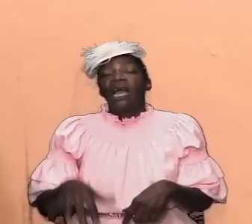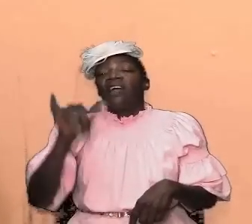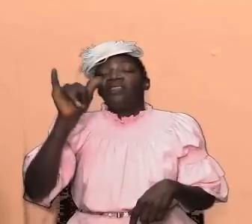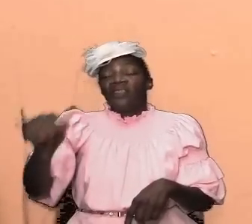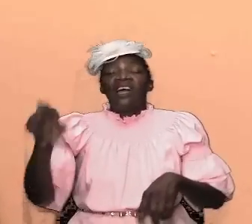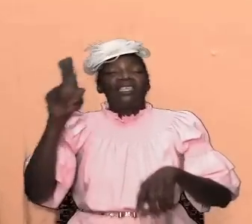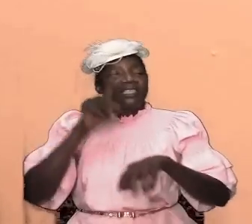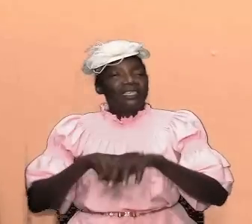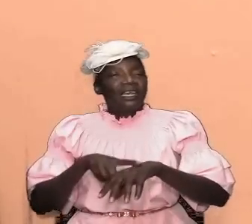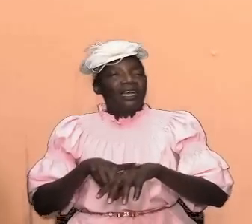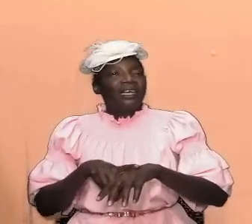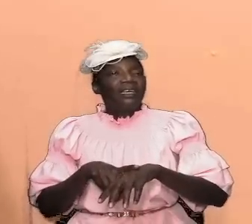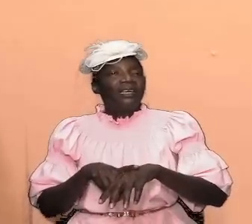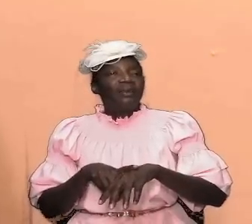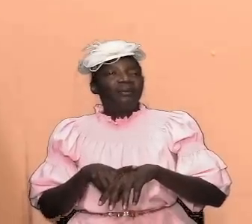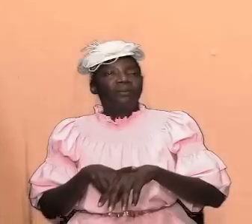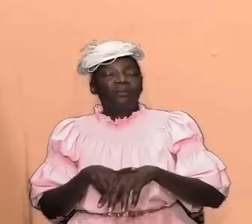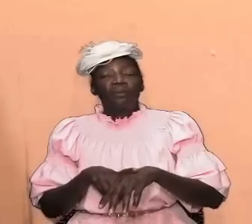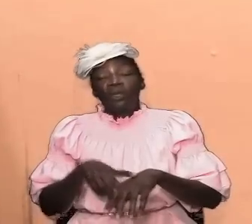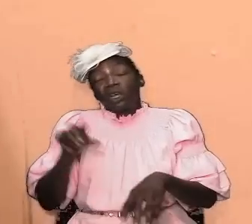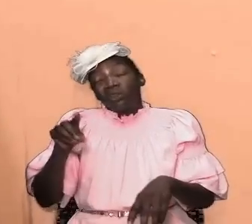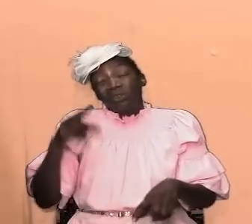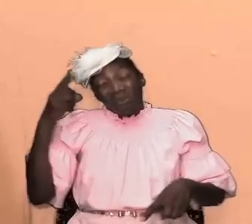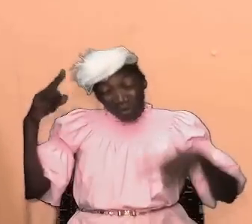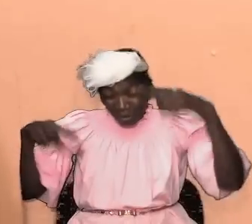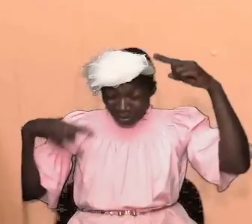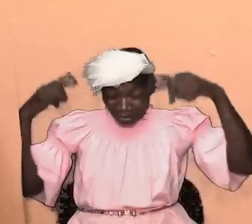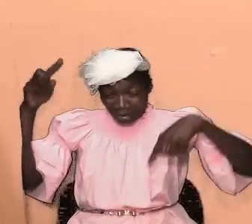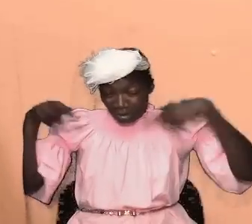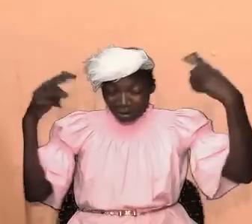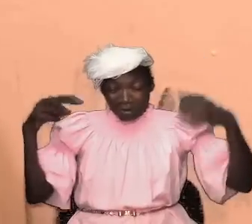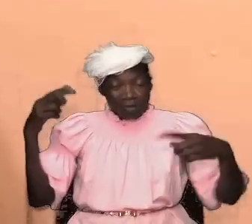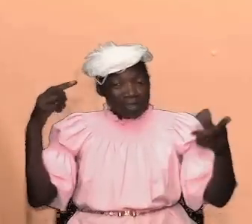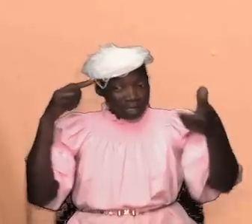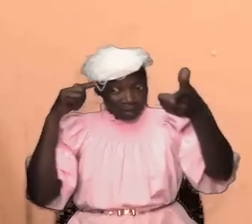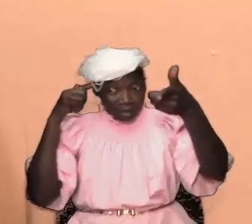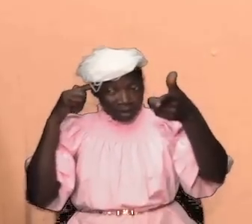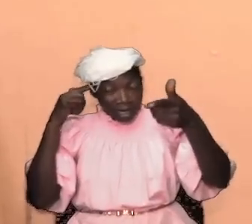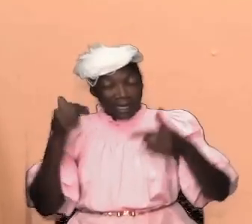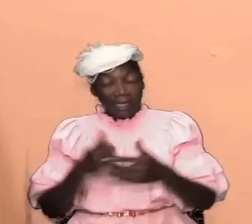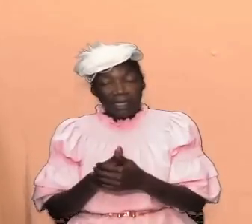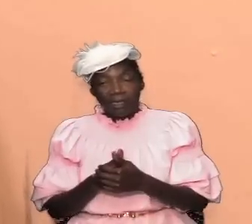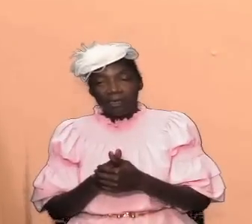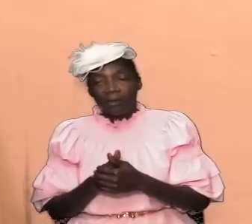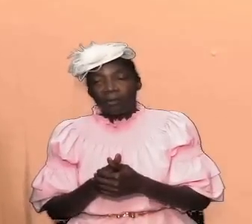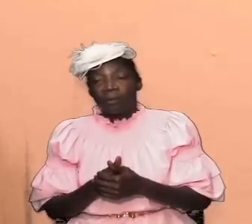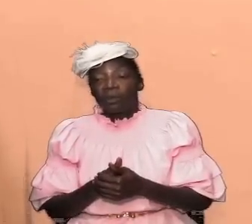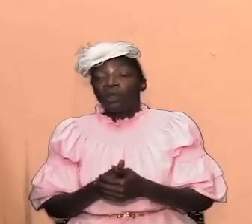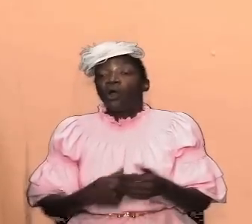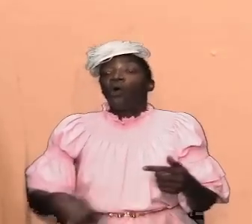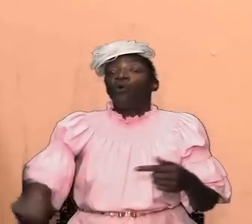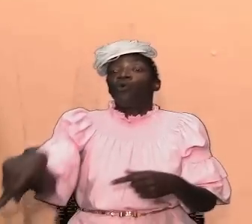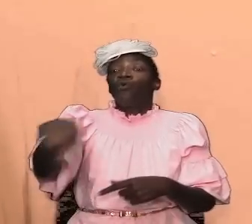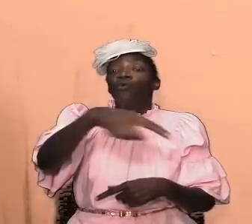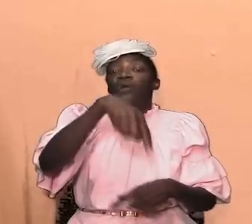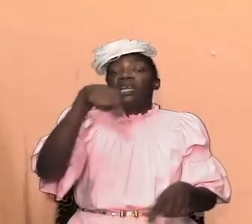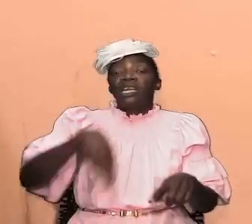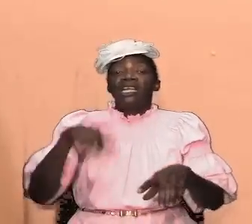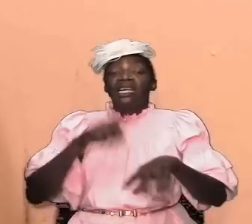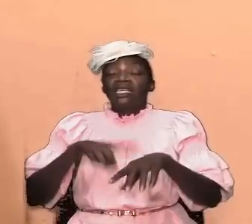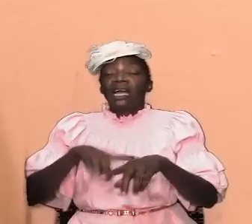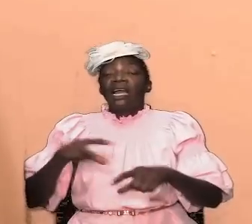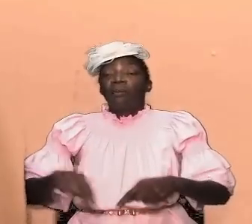period and there is no doubt in my mind saints of God that we are in a time of great